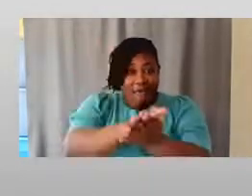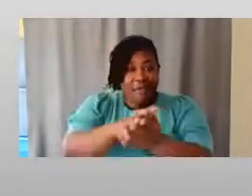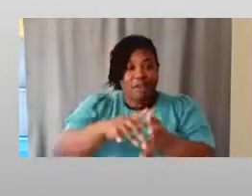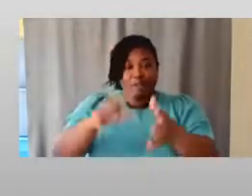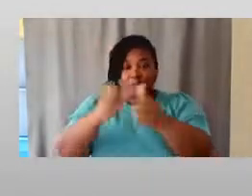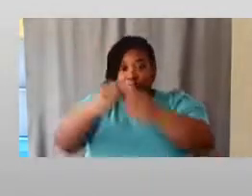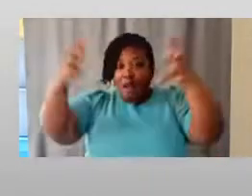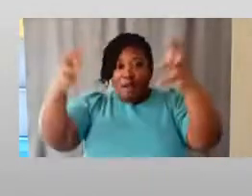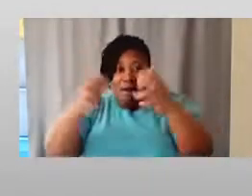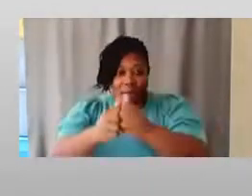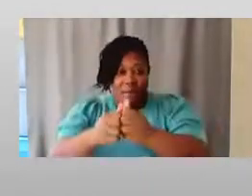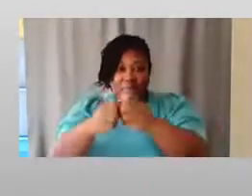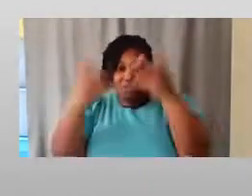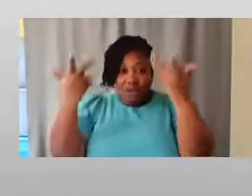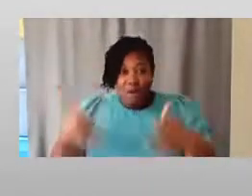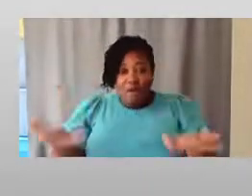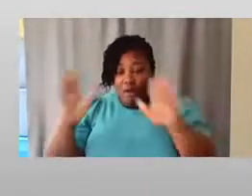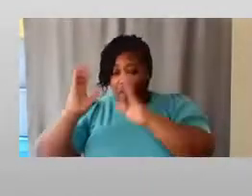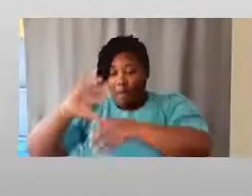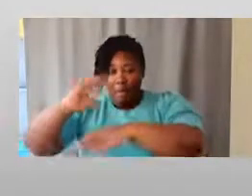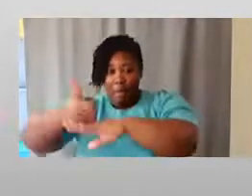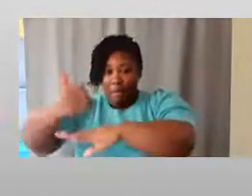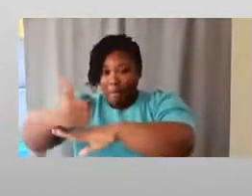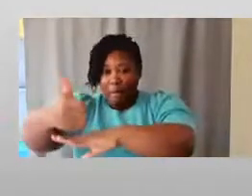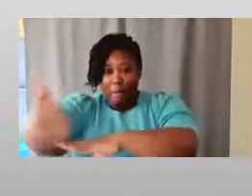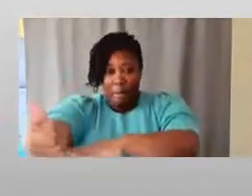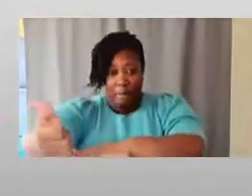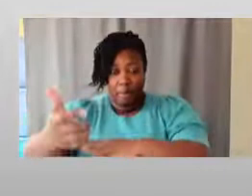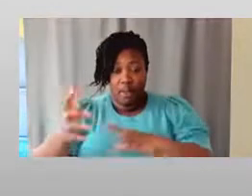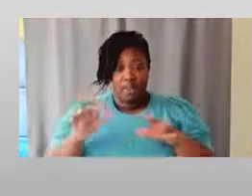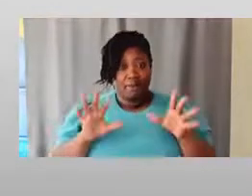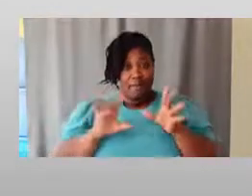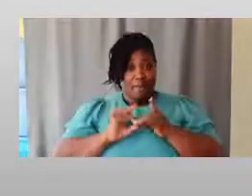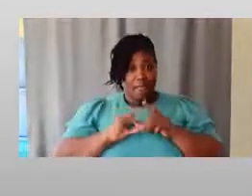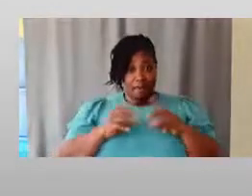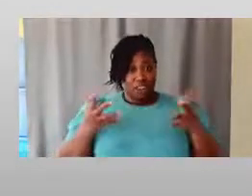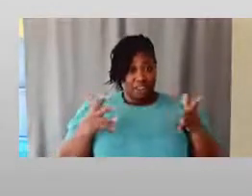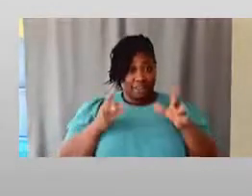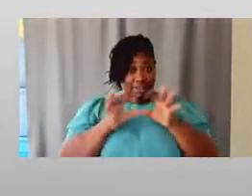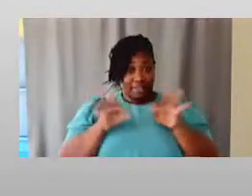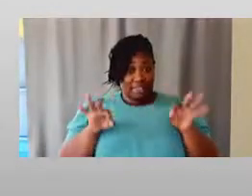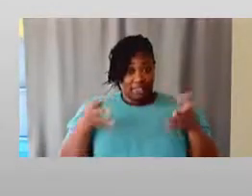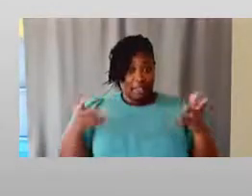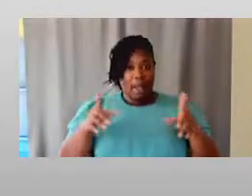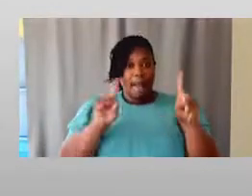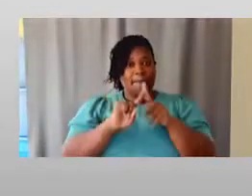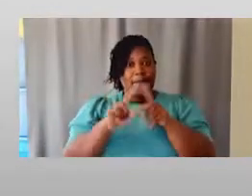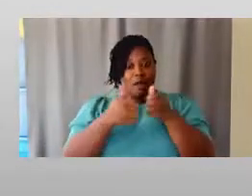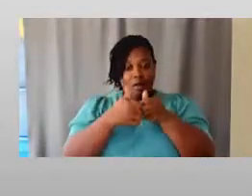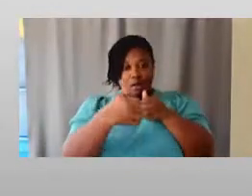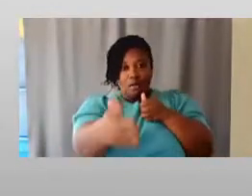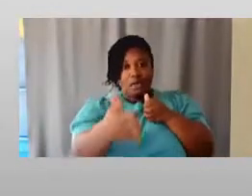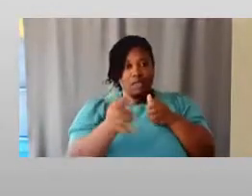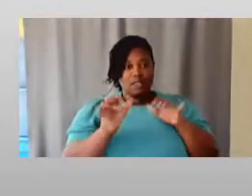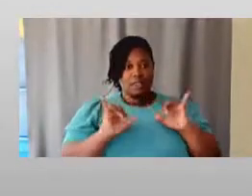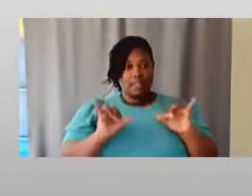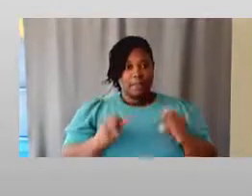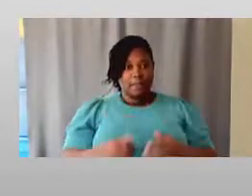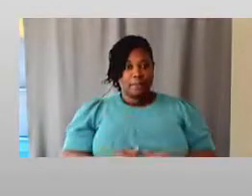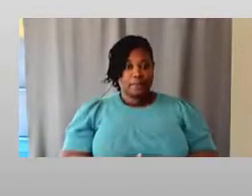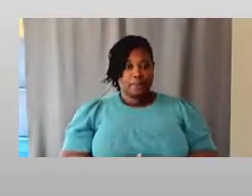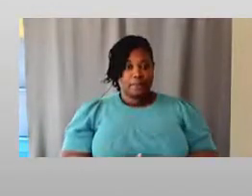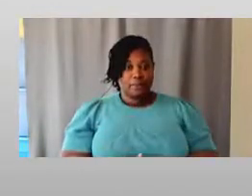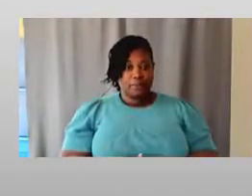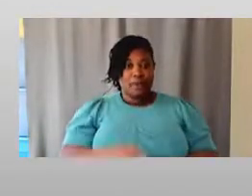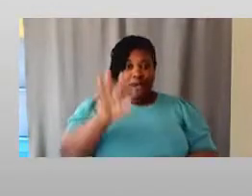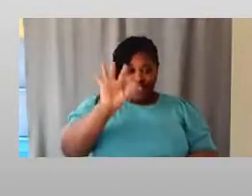sorts of things on the way to the finish line. And then the caption says, but the distance is the same. So that is